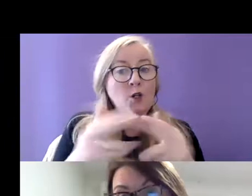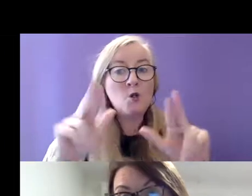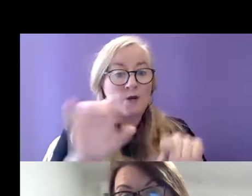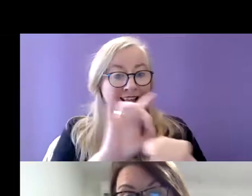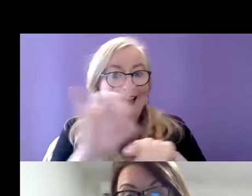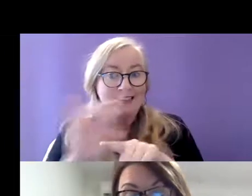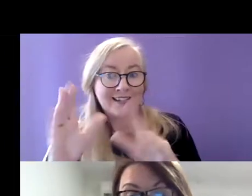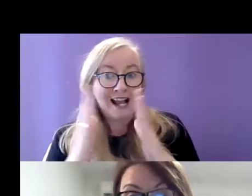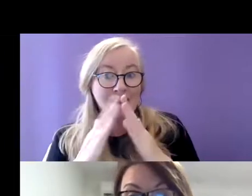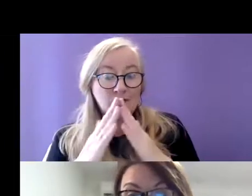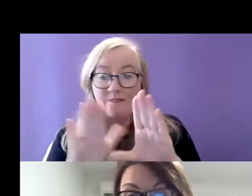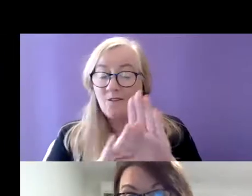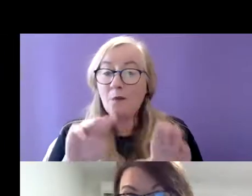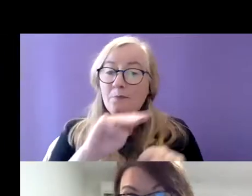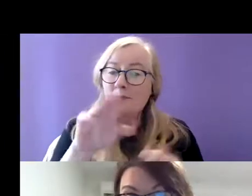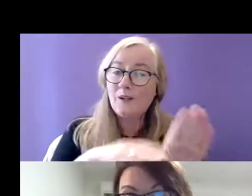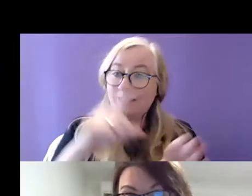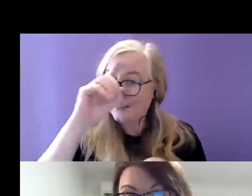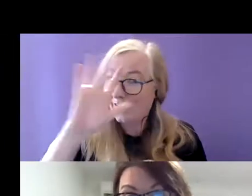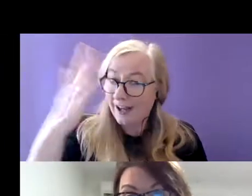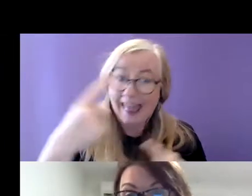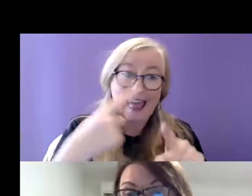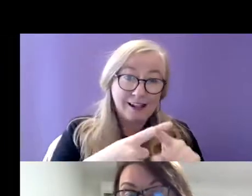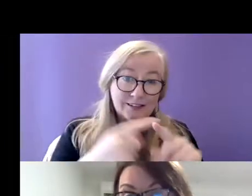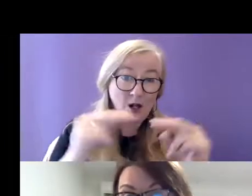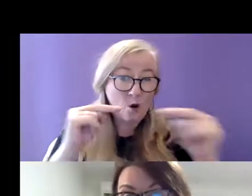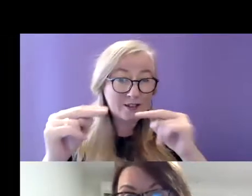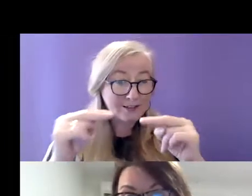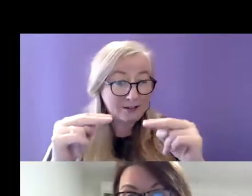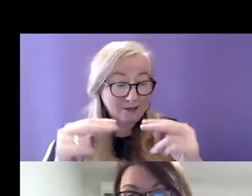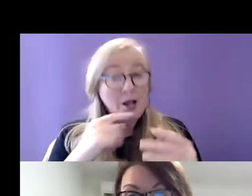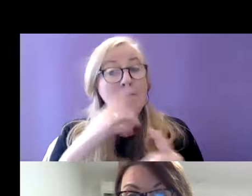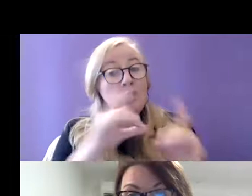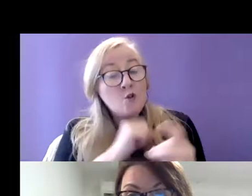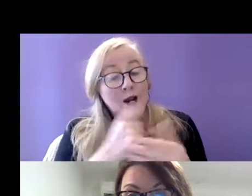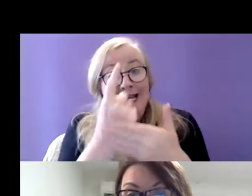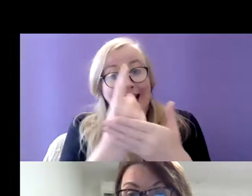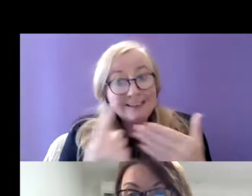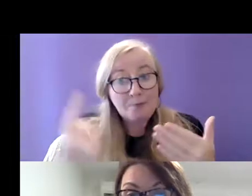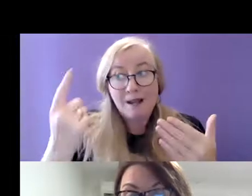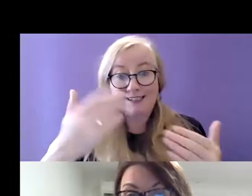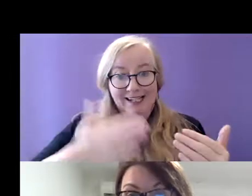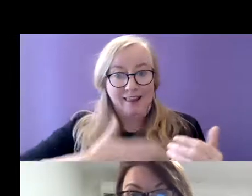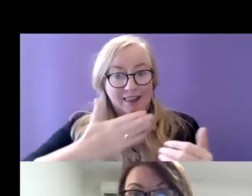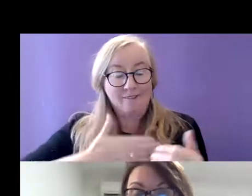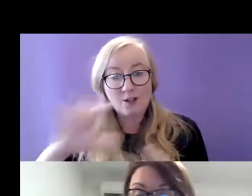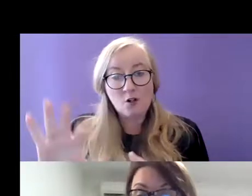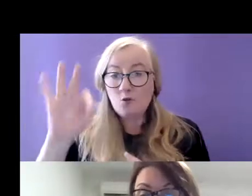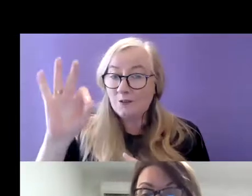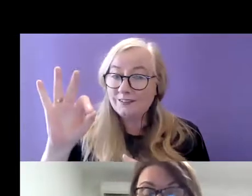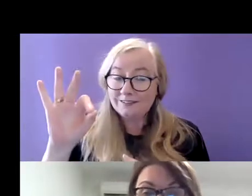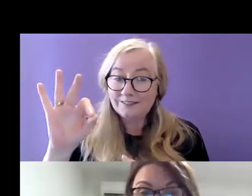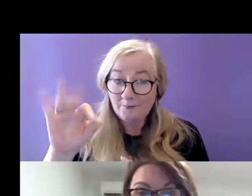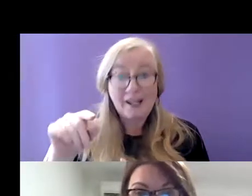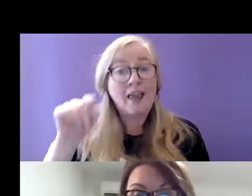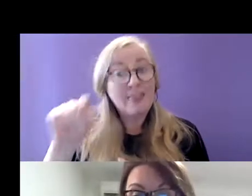for people with intellectual disability and autism which prioritise independent living options and individual choice and much